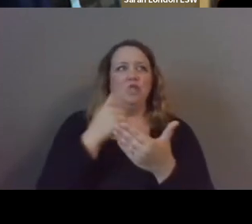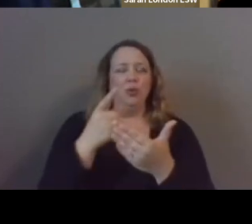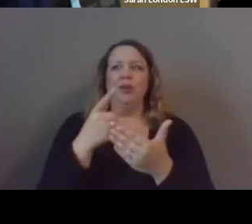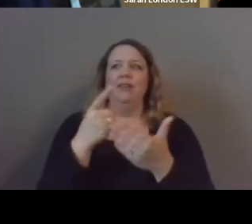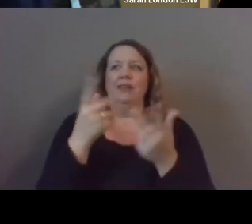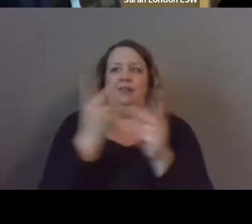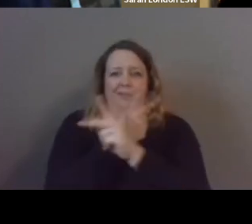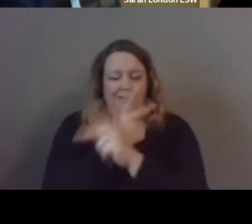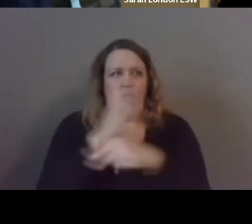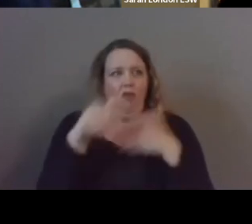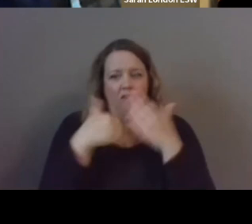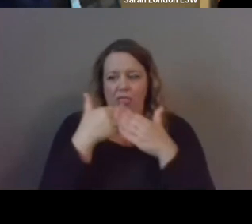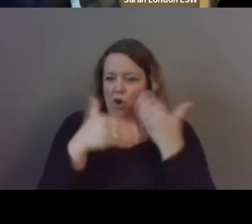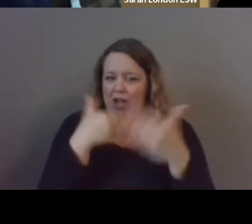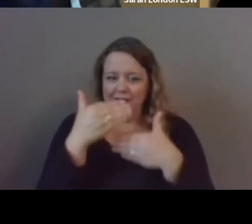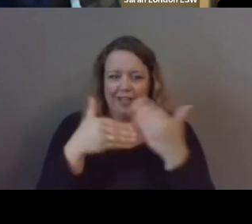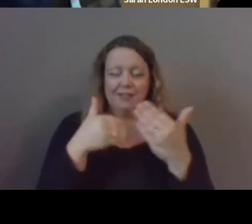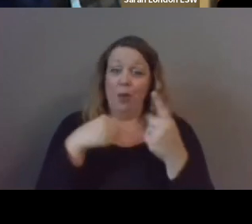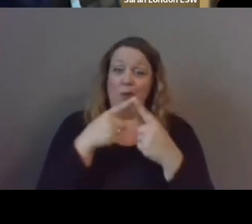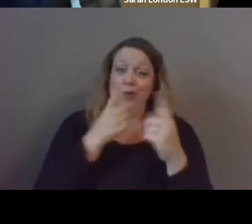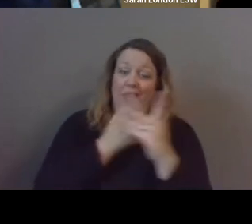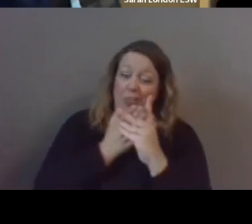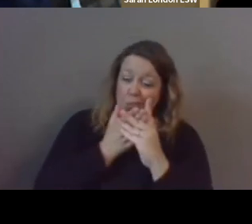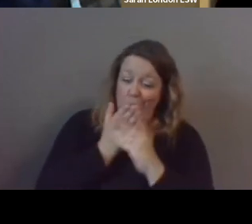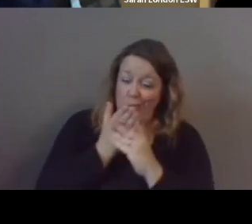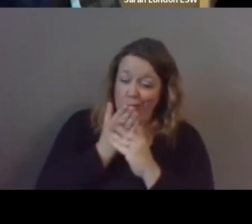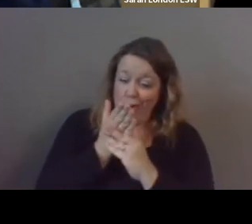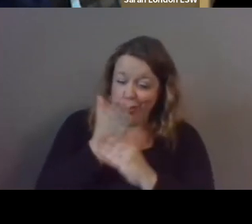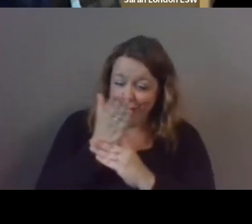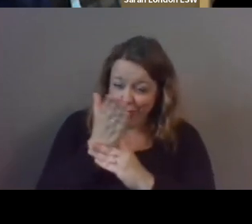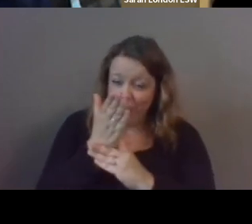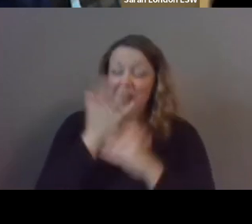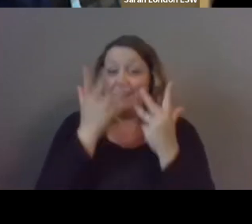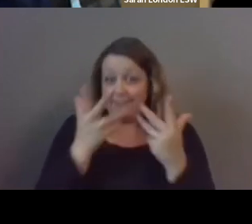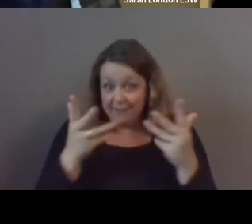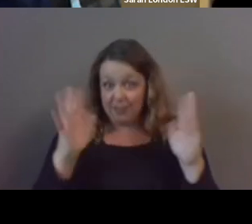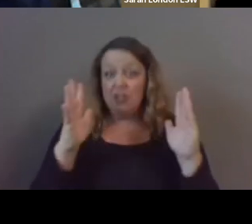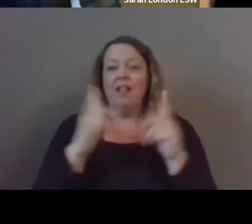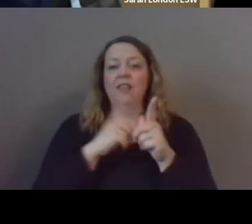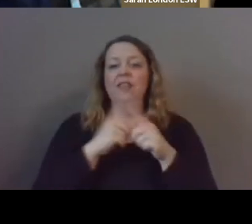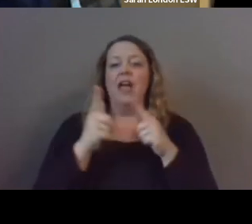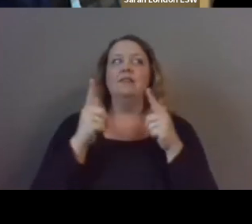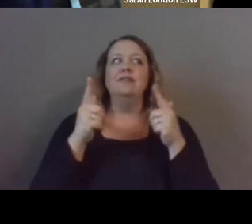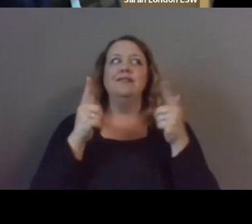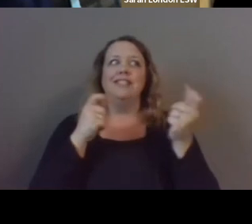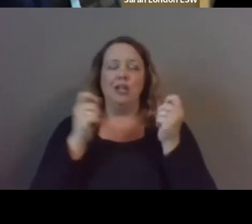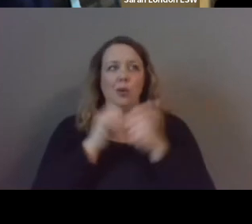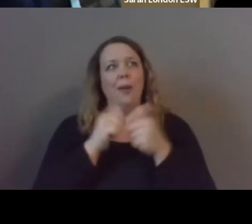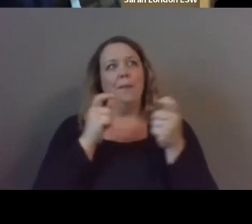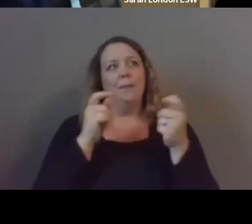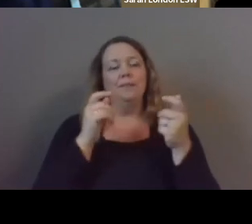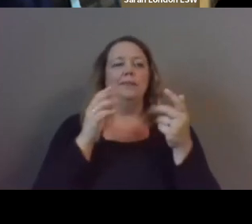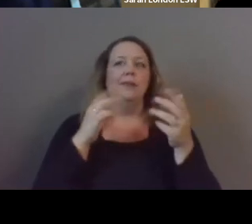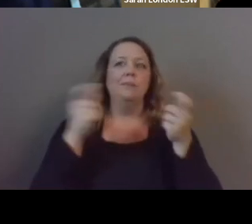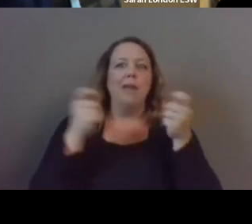and even once you get through that medicaid hurdle then you're starting to deal with managed care organizations um